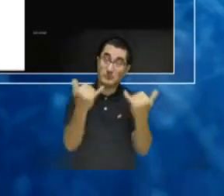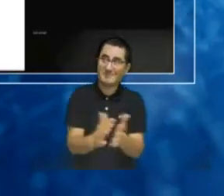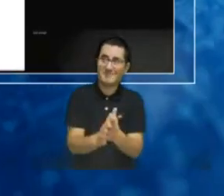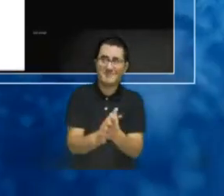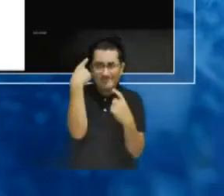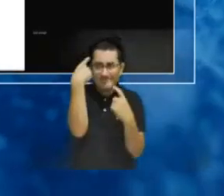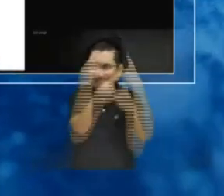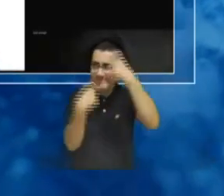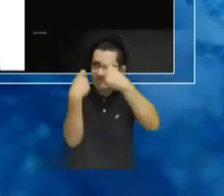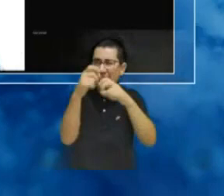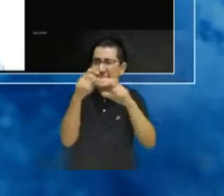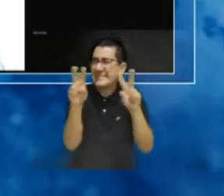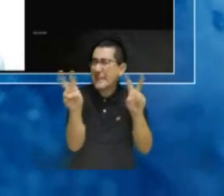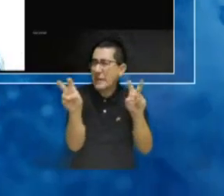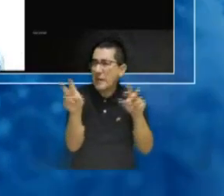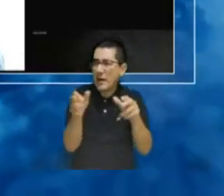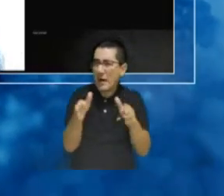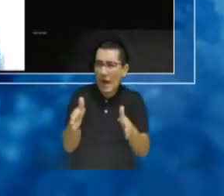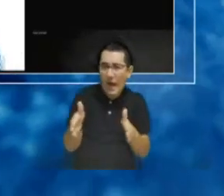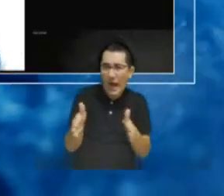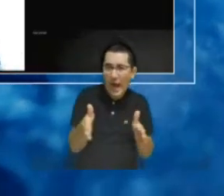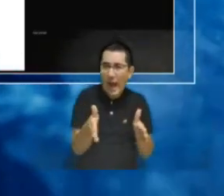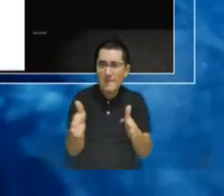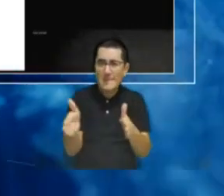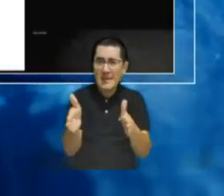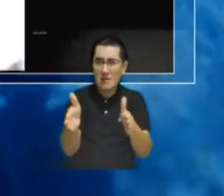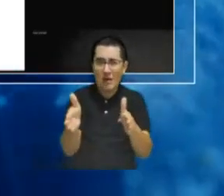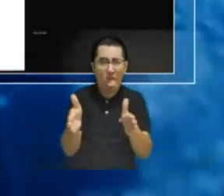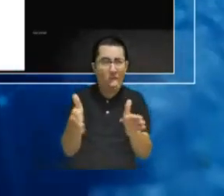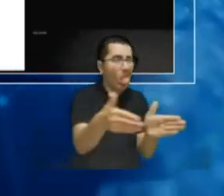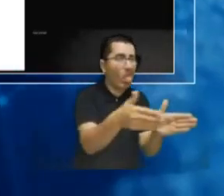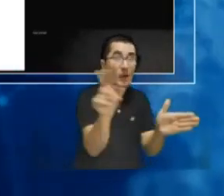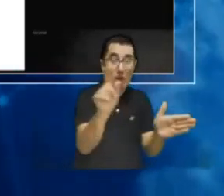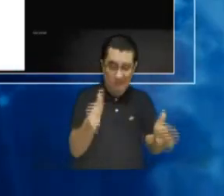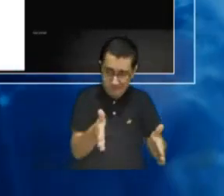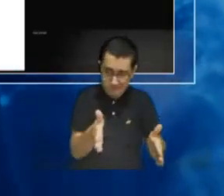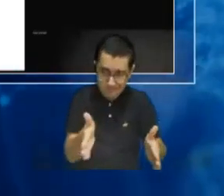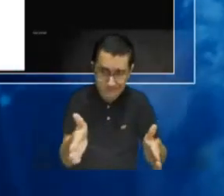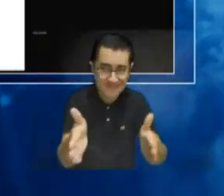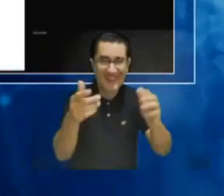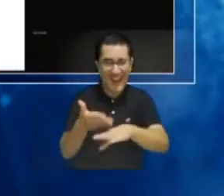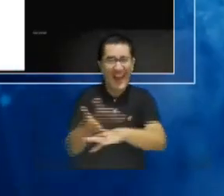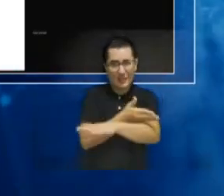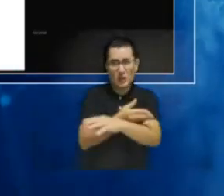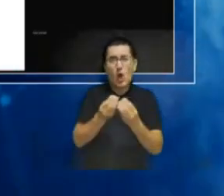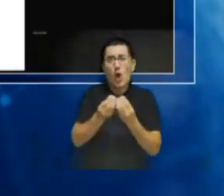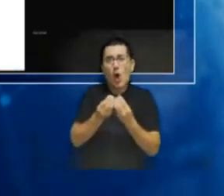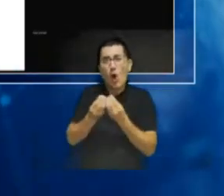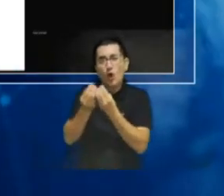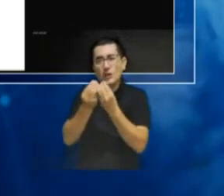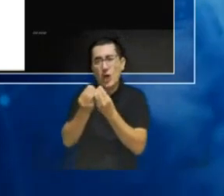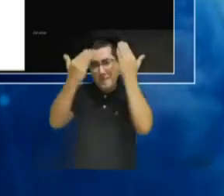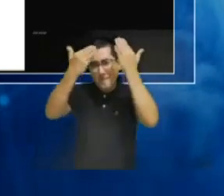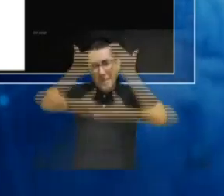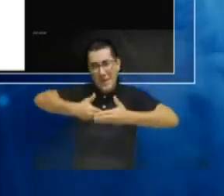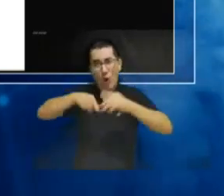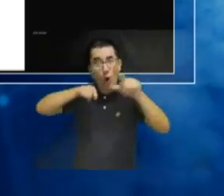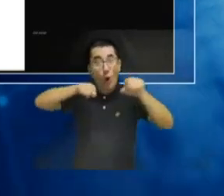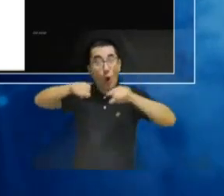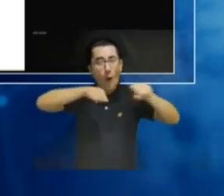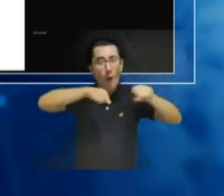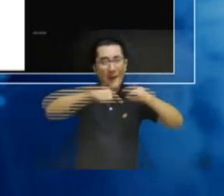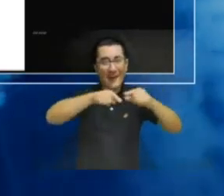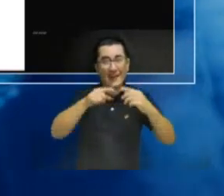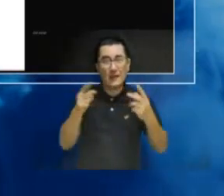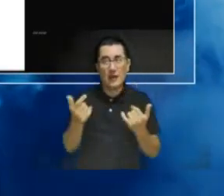route, not only to retake the route, but as I was saying, in the private council for competitiveness, to take